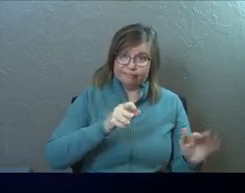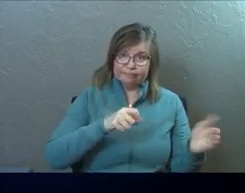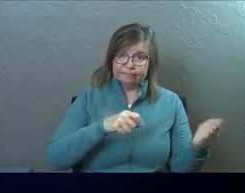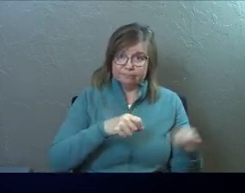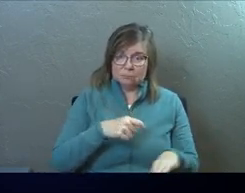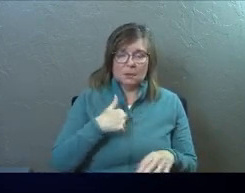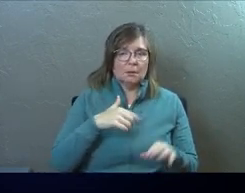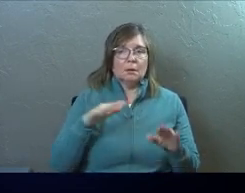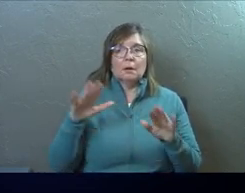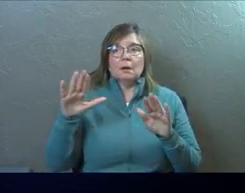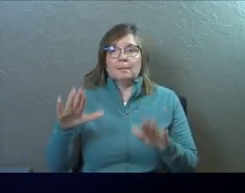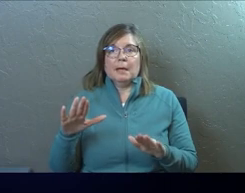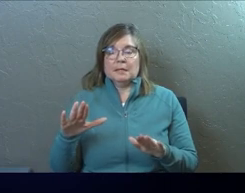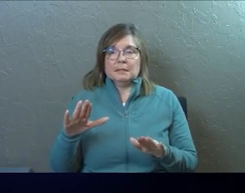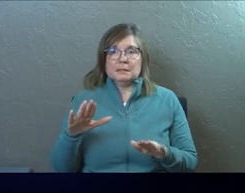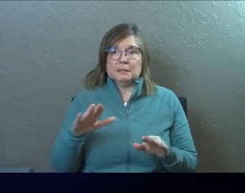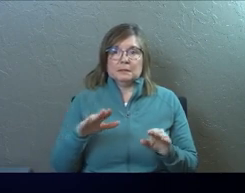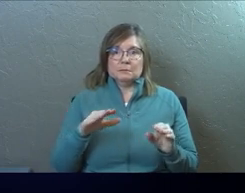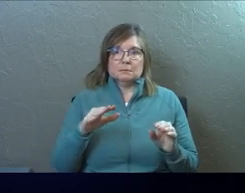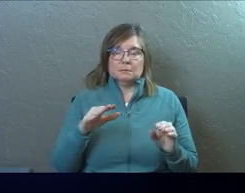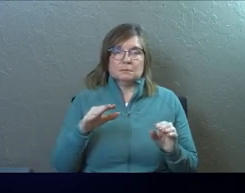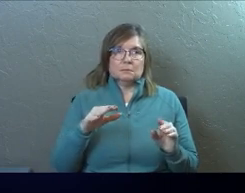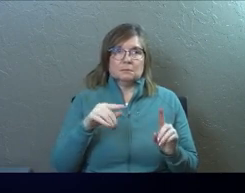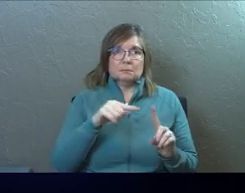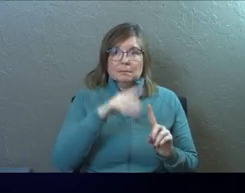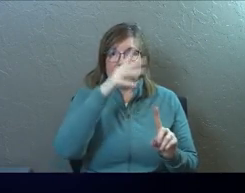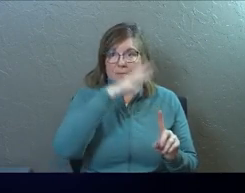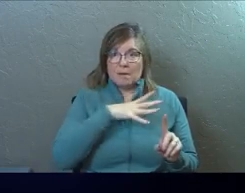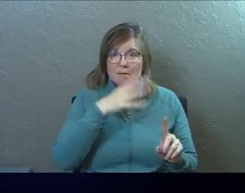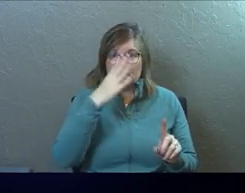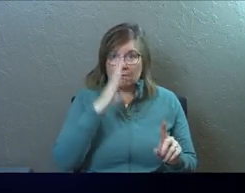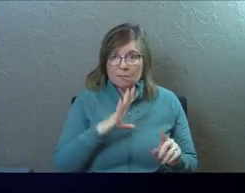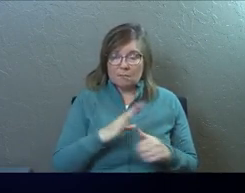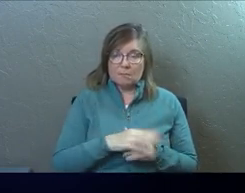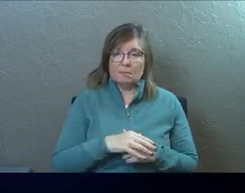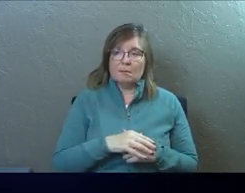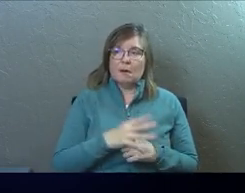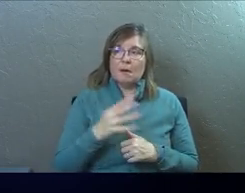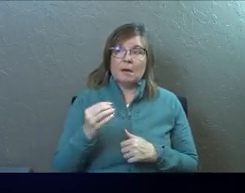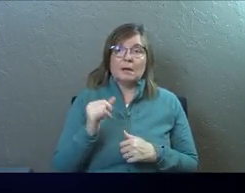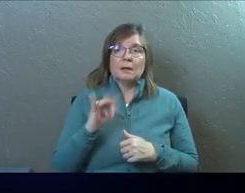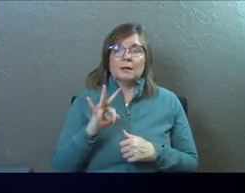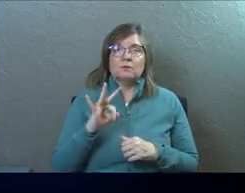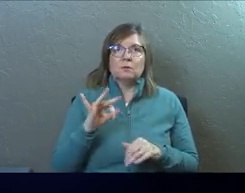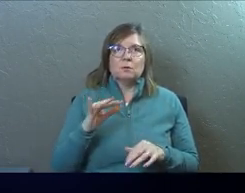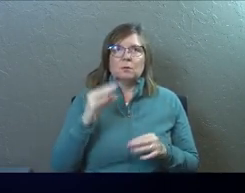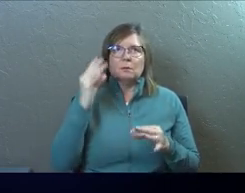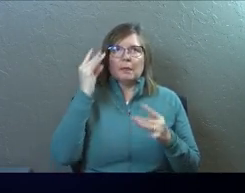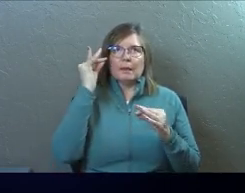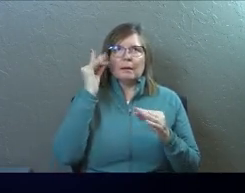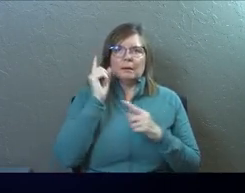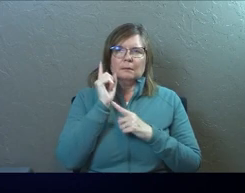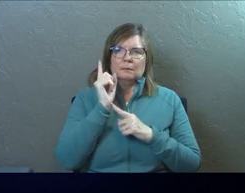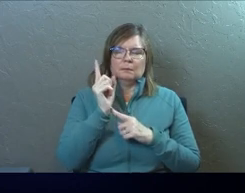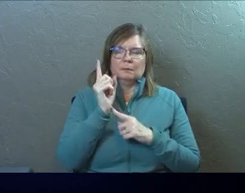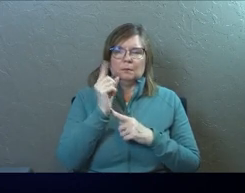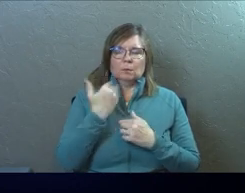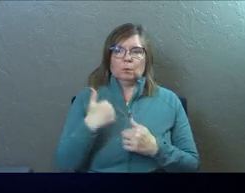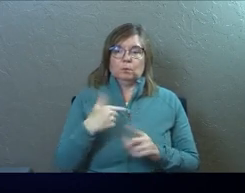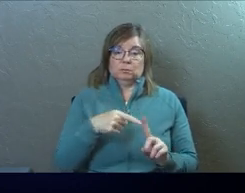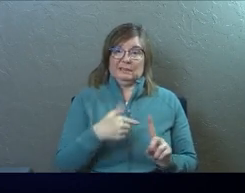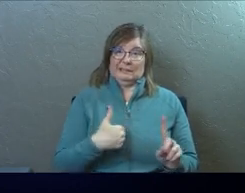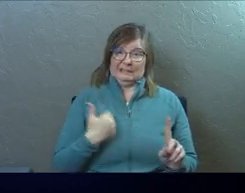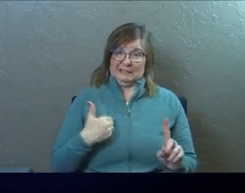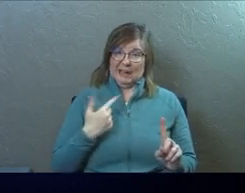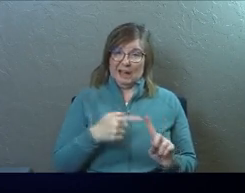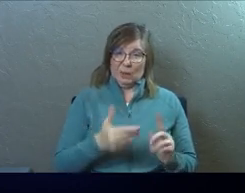And an amazing evangelist. Amazing man of God. And if you could just take in for a second how young